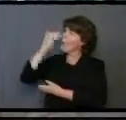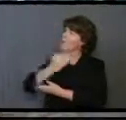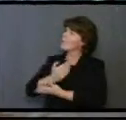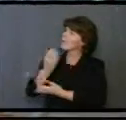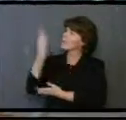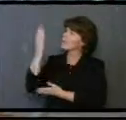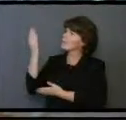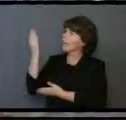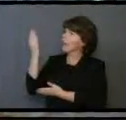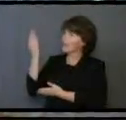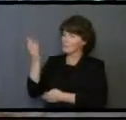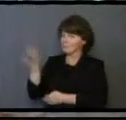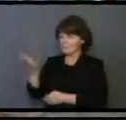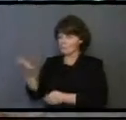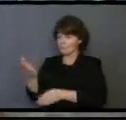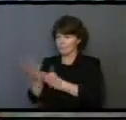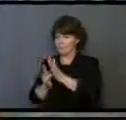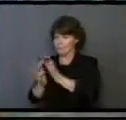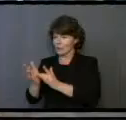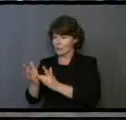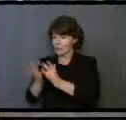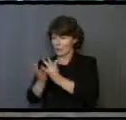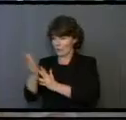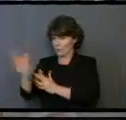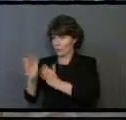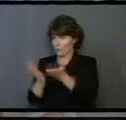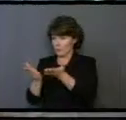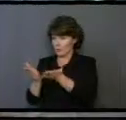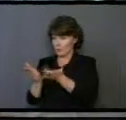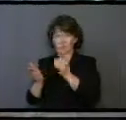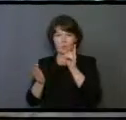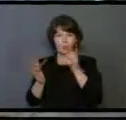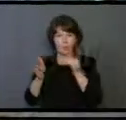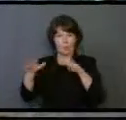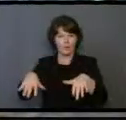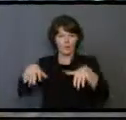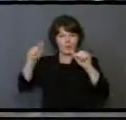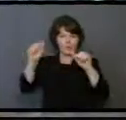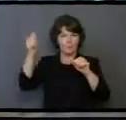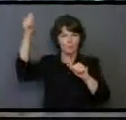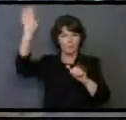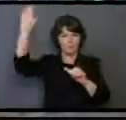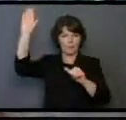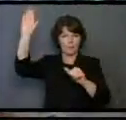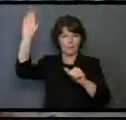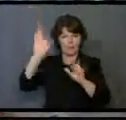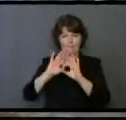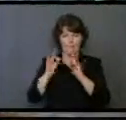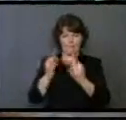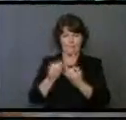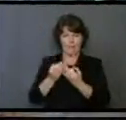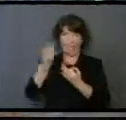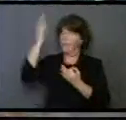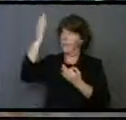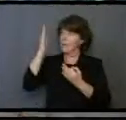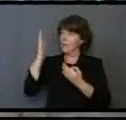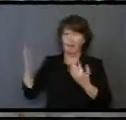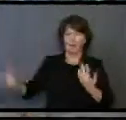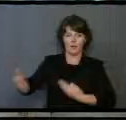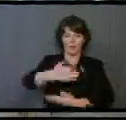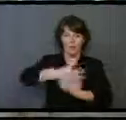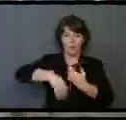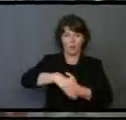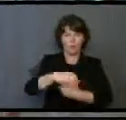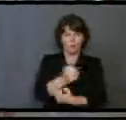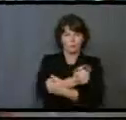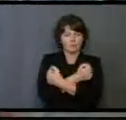And then remember that through His service, you have been adopted into God's family too. God has wrapped you in